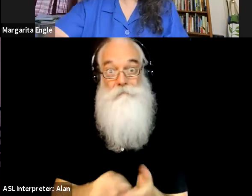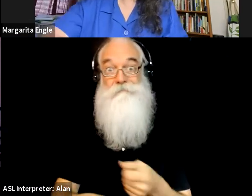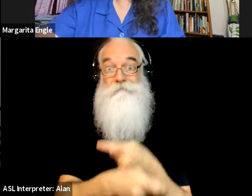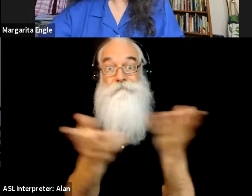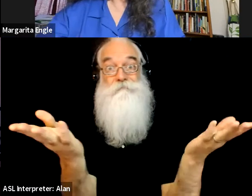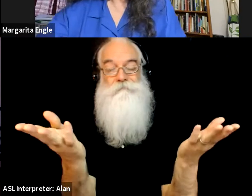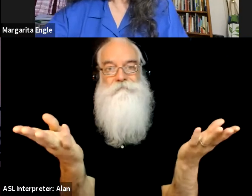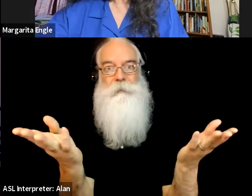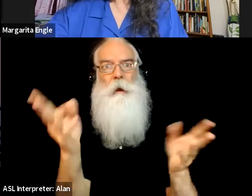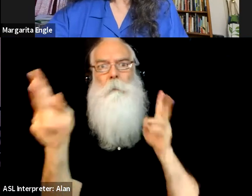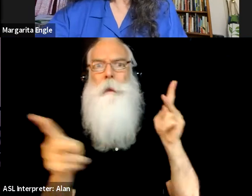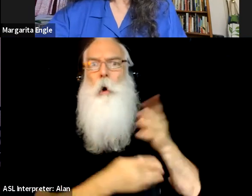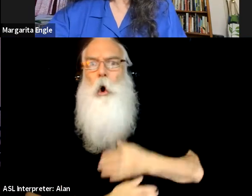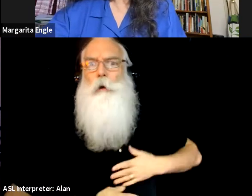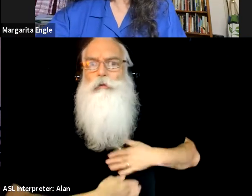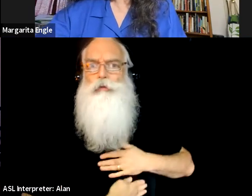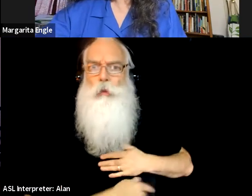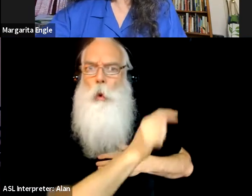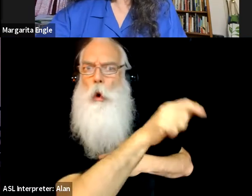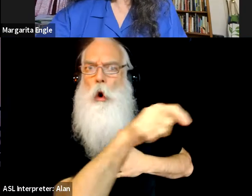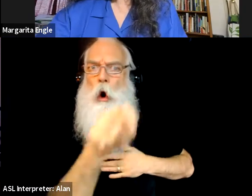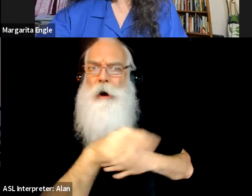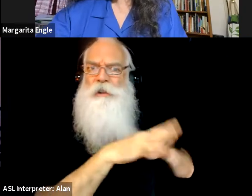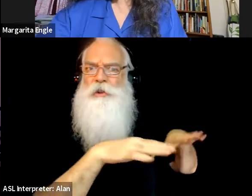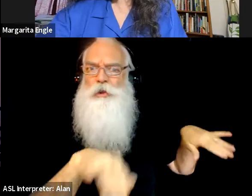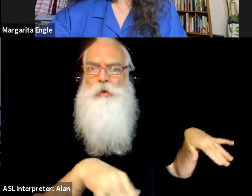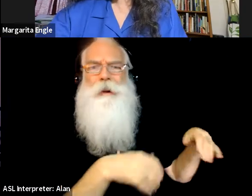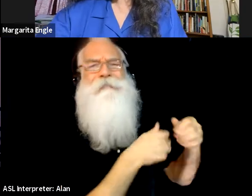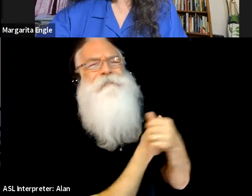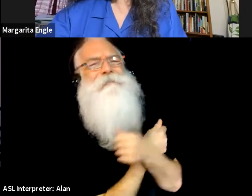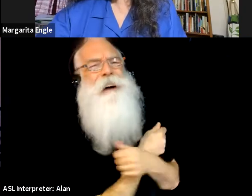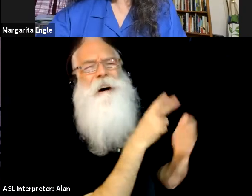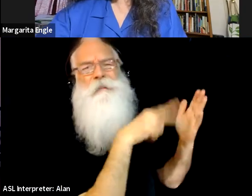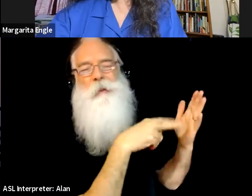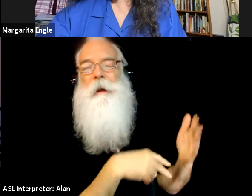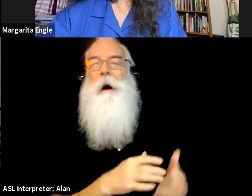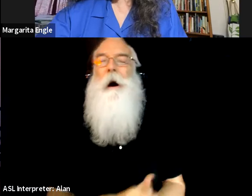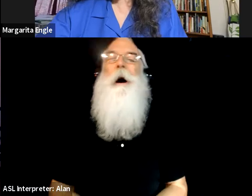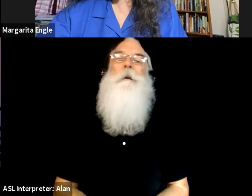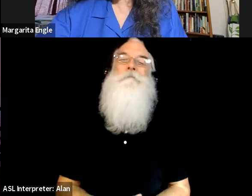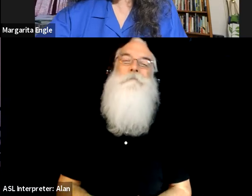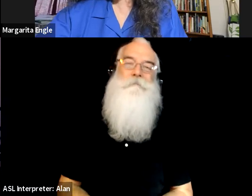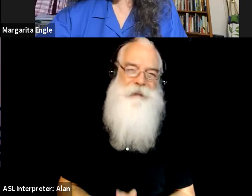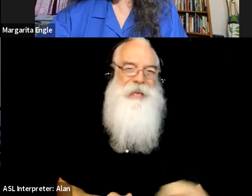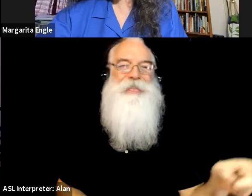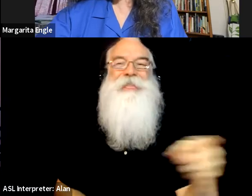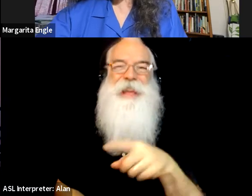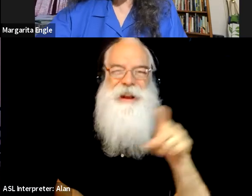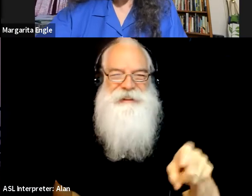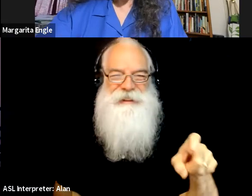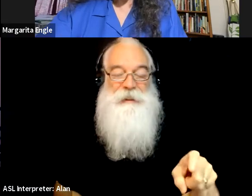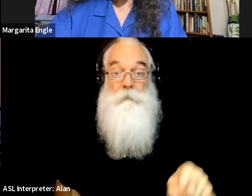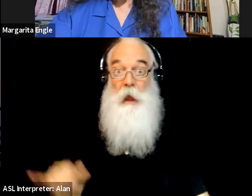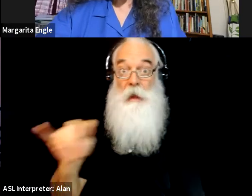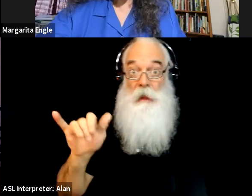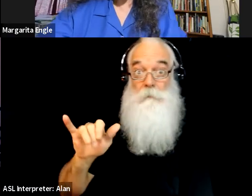kids were loving it. I realized that there was such a need for it, that there were other kids like me, like Stella, who are